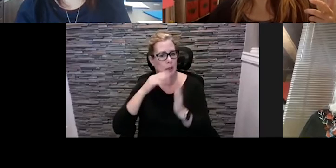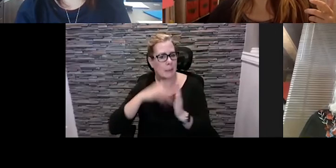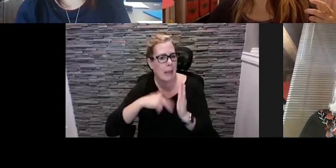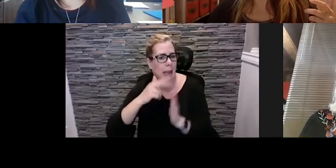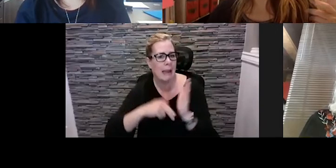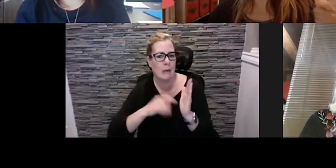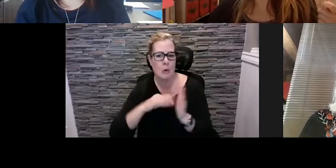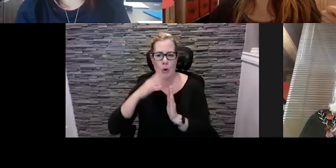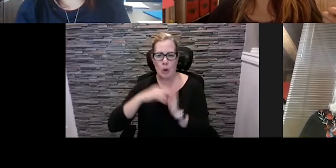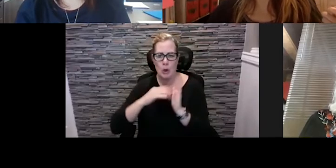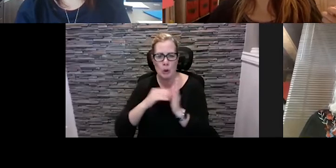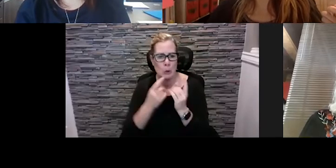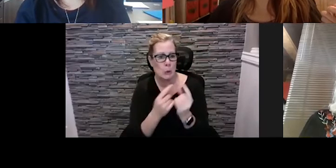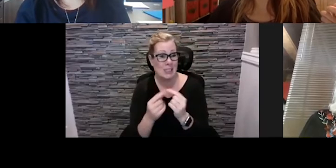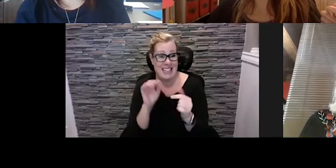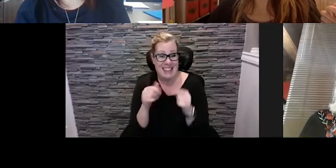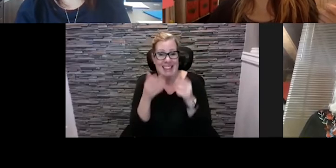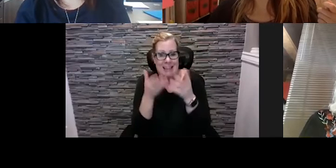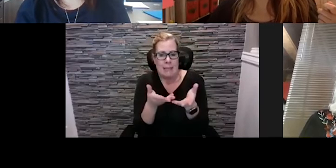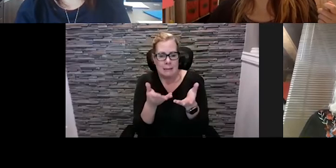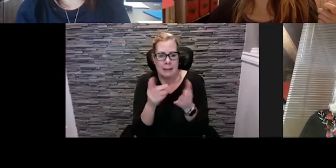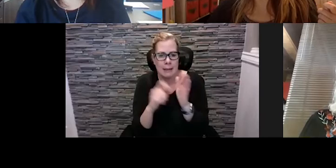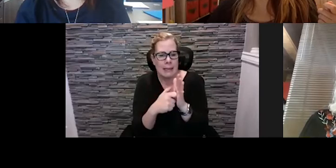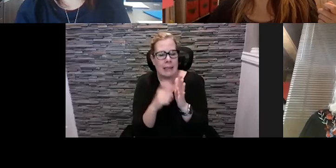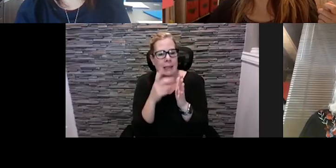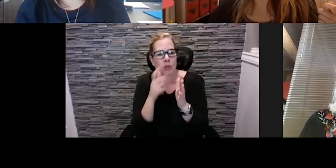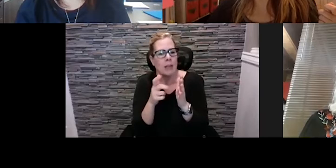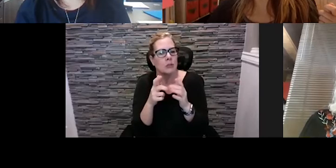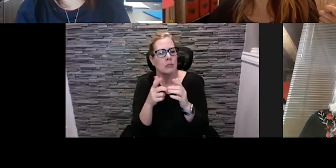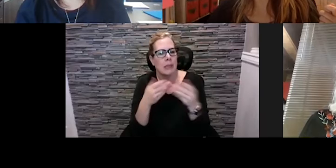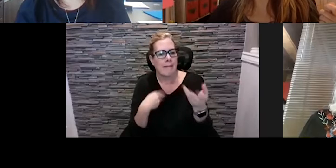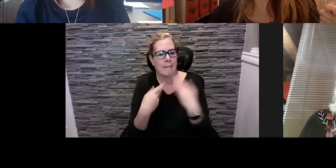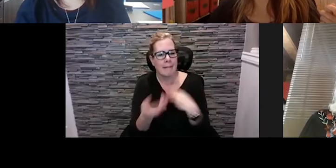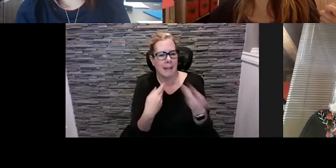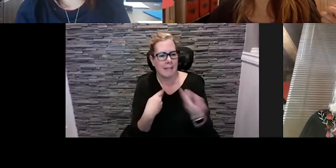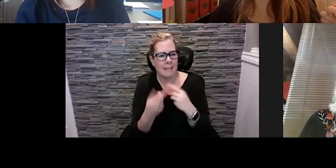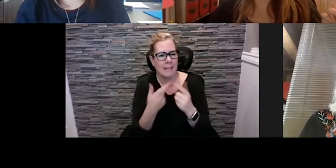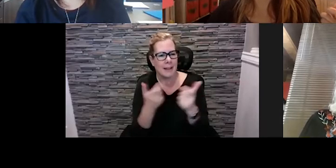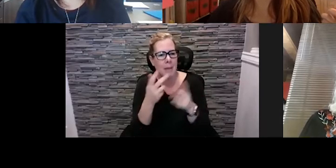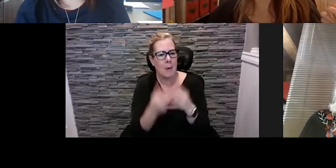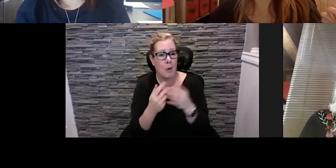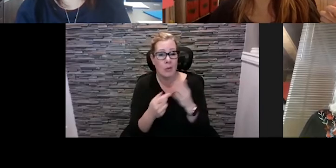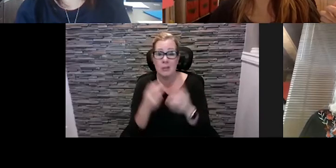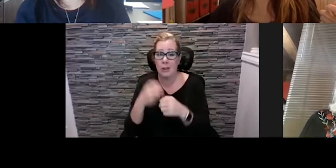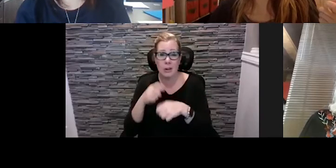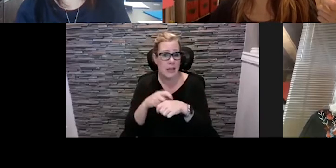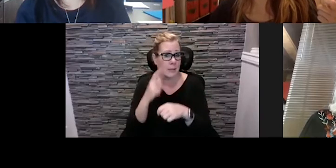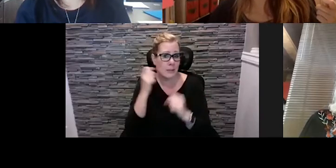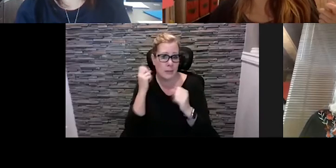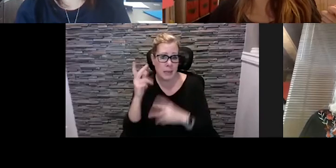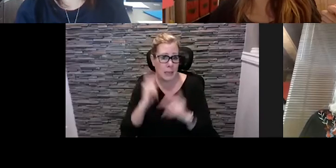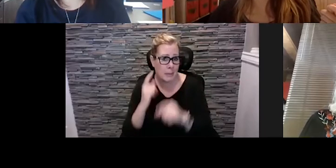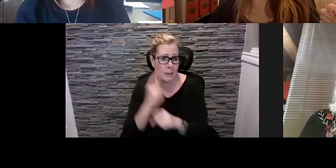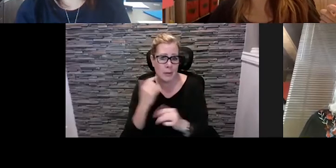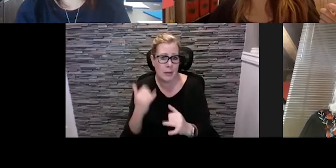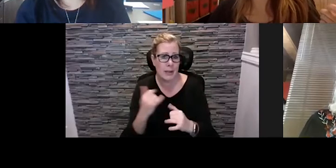to fill those moments of of um what are hard times for people right now and be